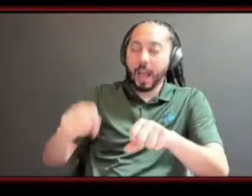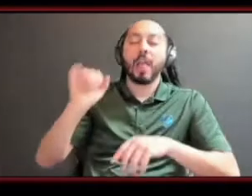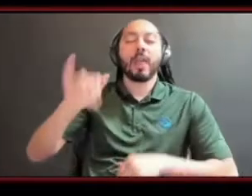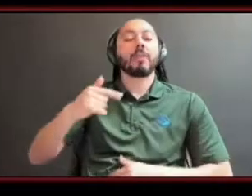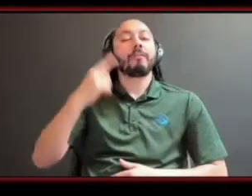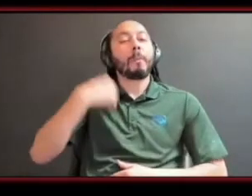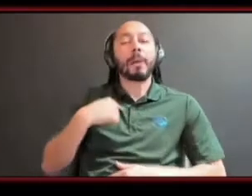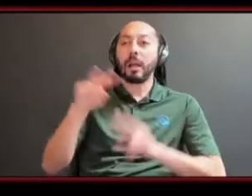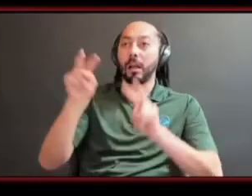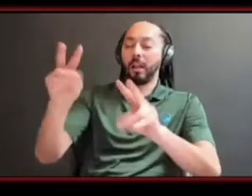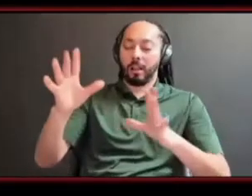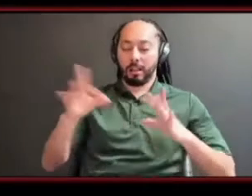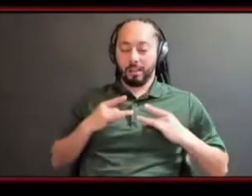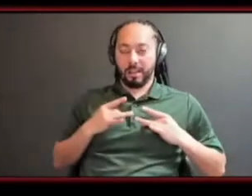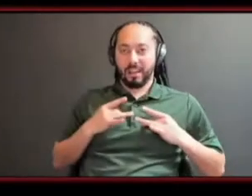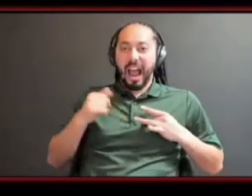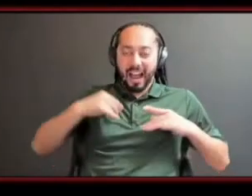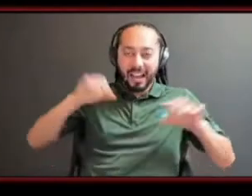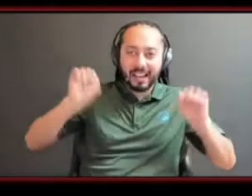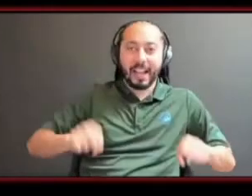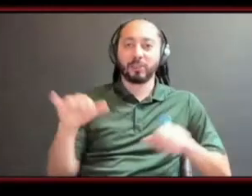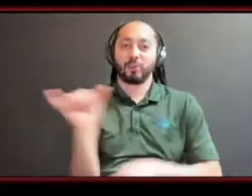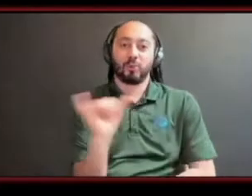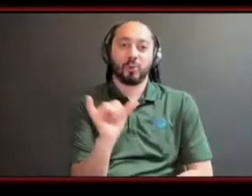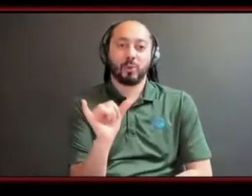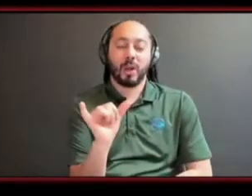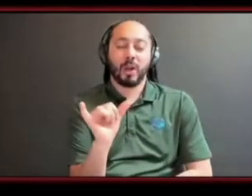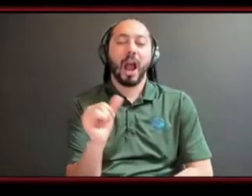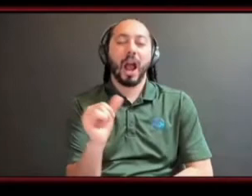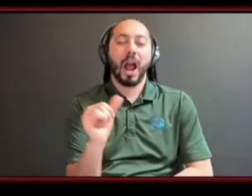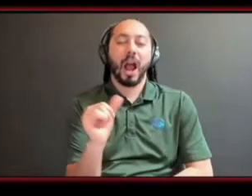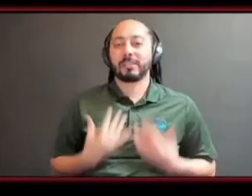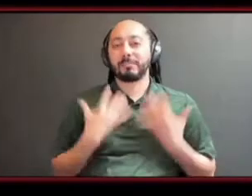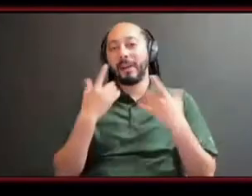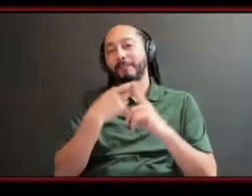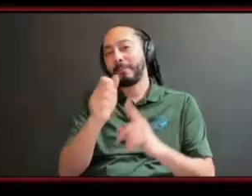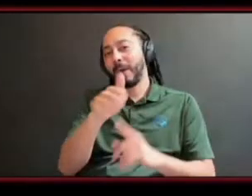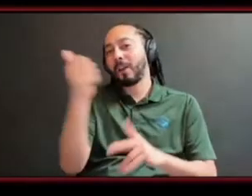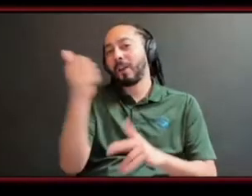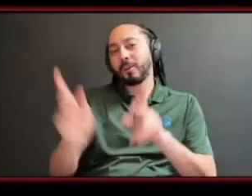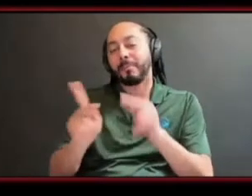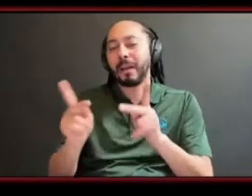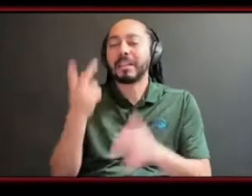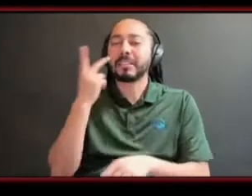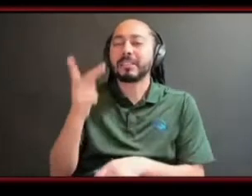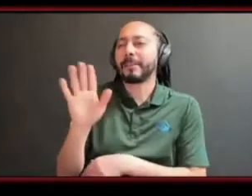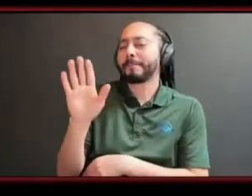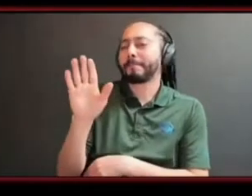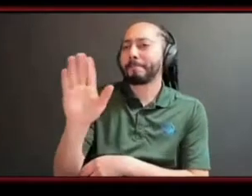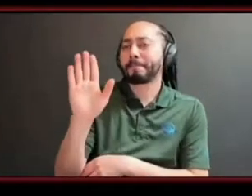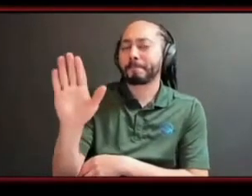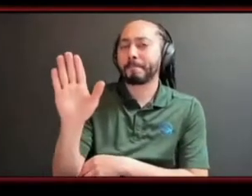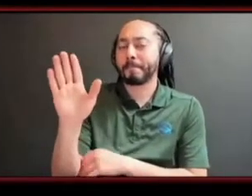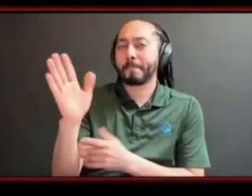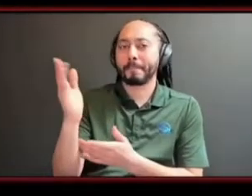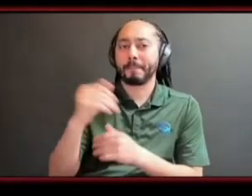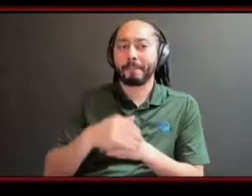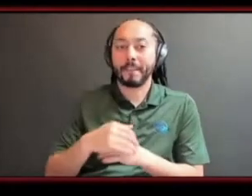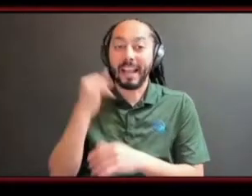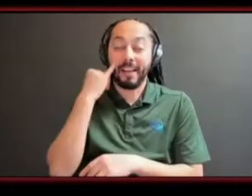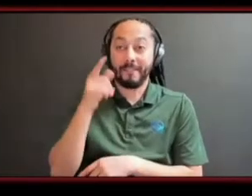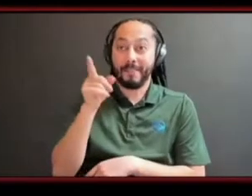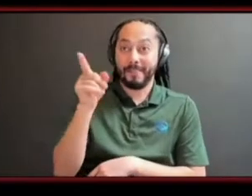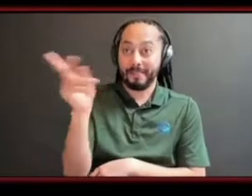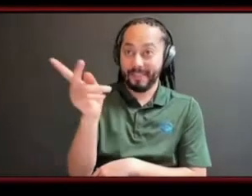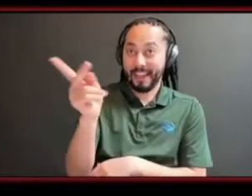always lean on is as i try to find the inspiration from others and see what if i mean if if someone else can do it like i know i